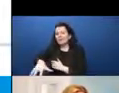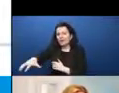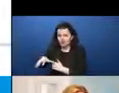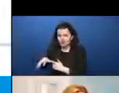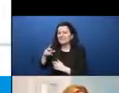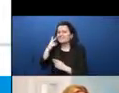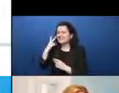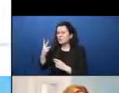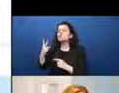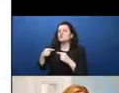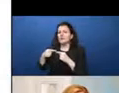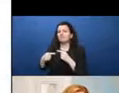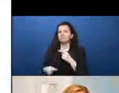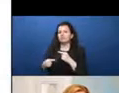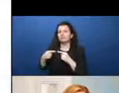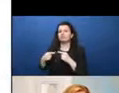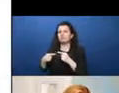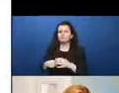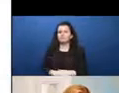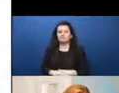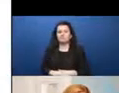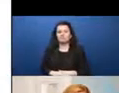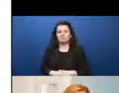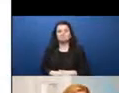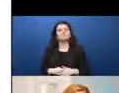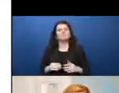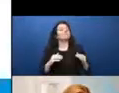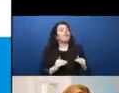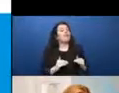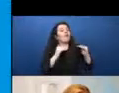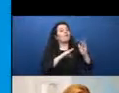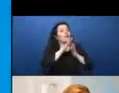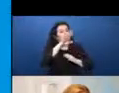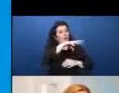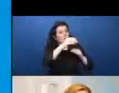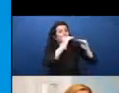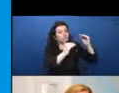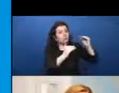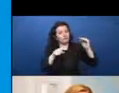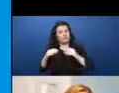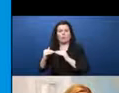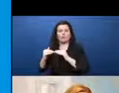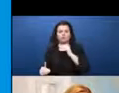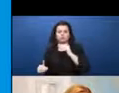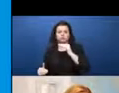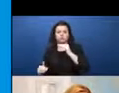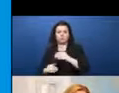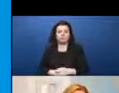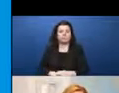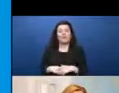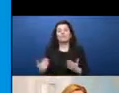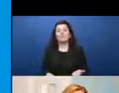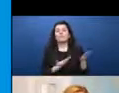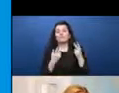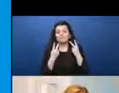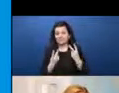LDCs. But last but not least, I come to another divide that we all saw growing at an